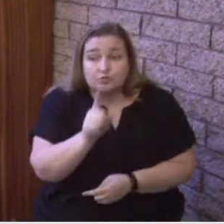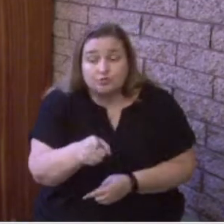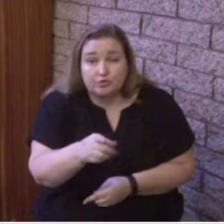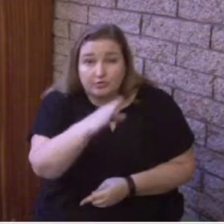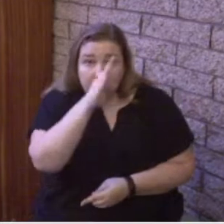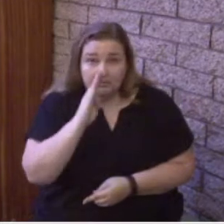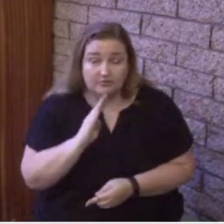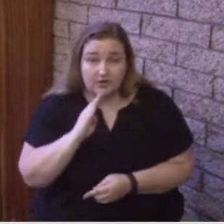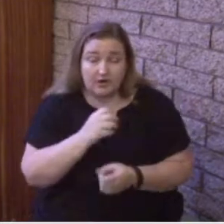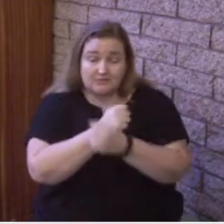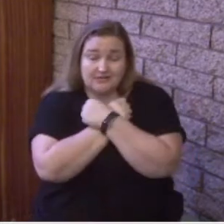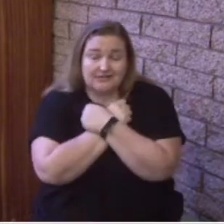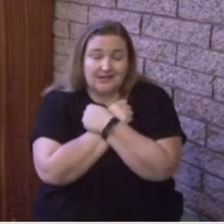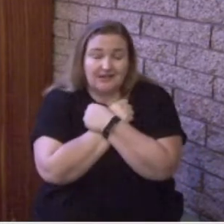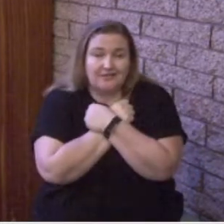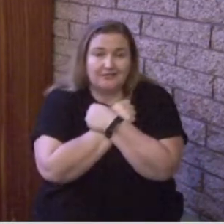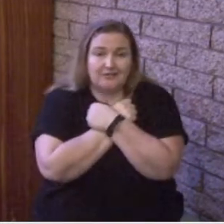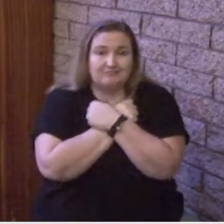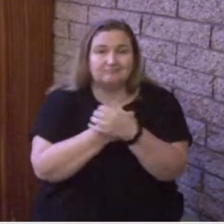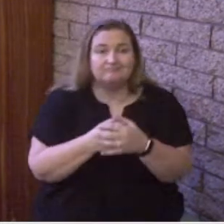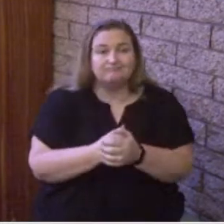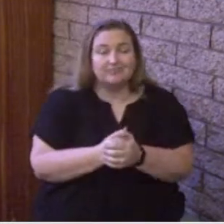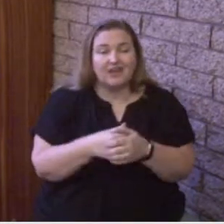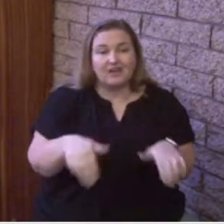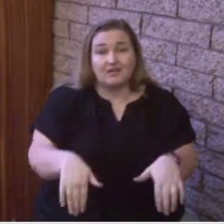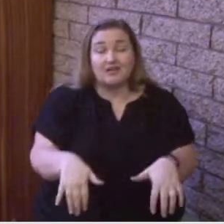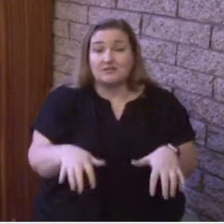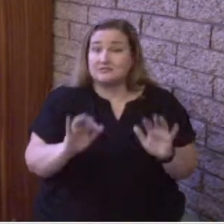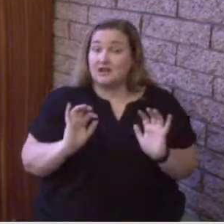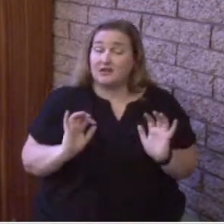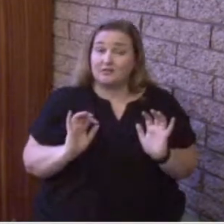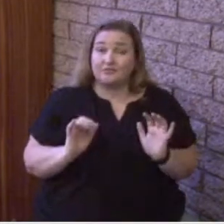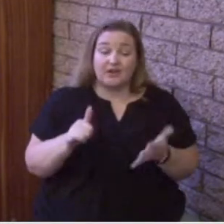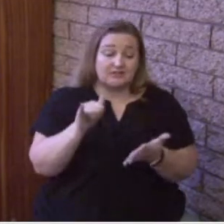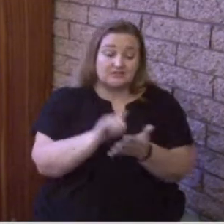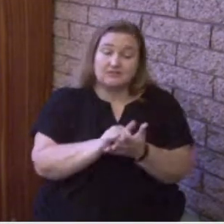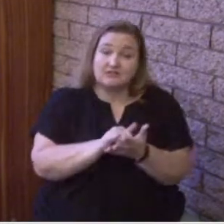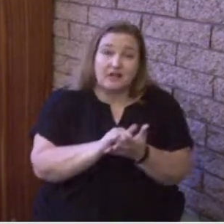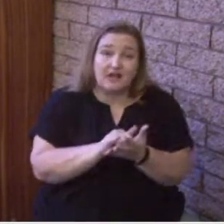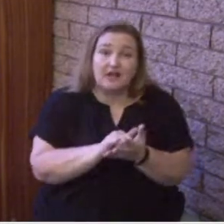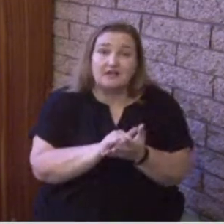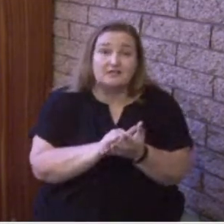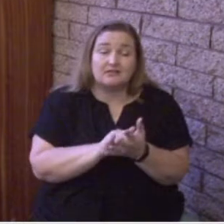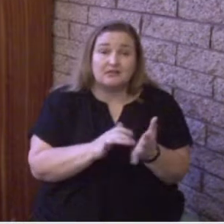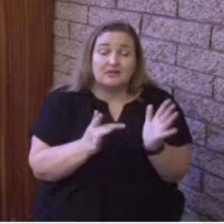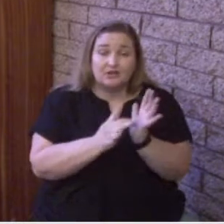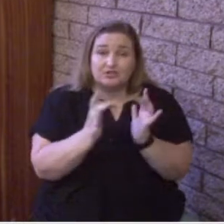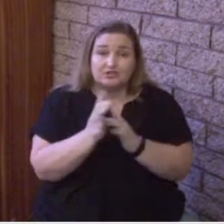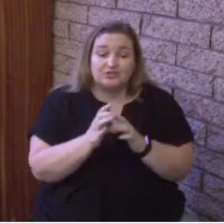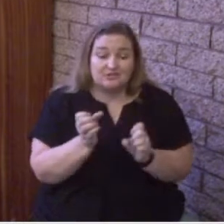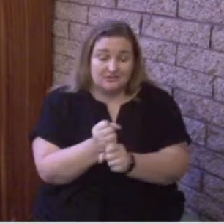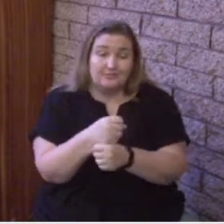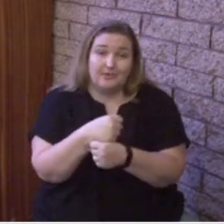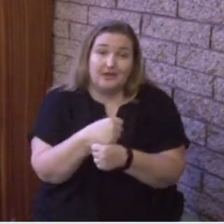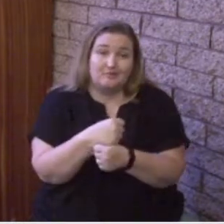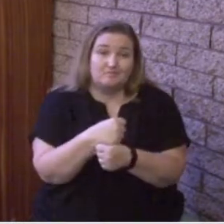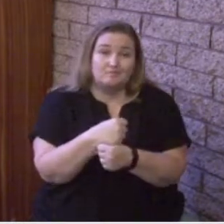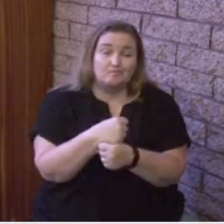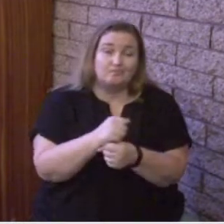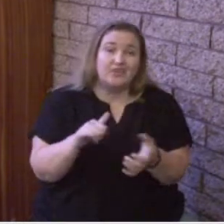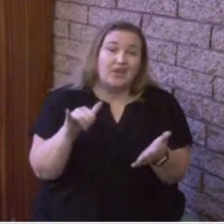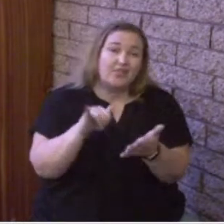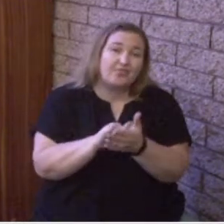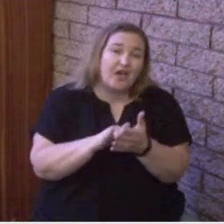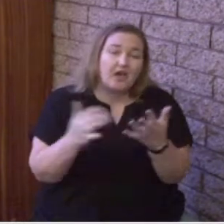to the sacrifice that Jesus made. That everything that Jesus taught while He was here on earth, that